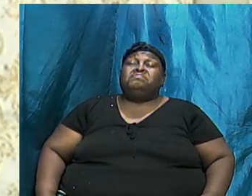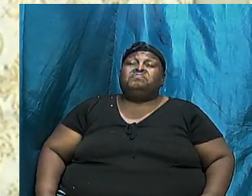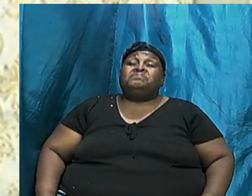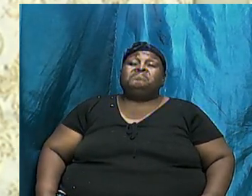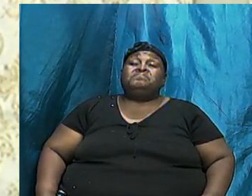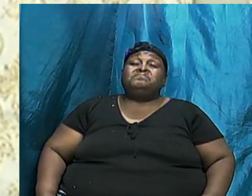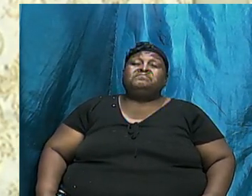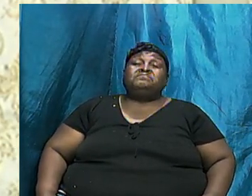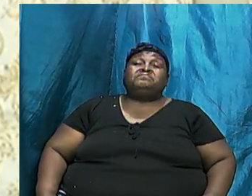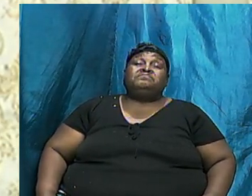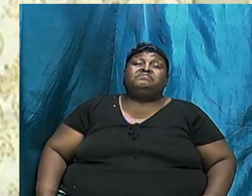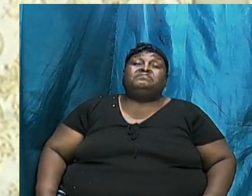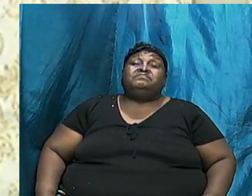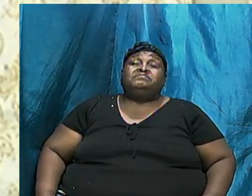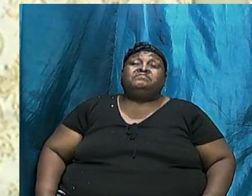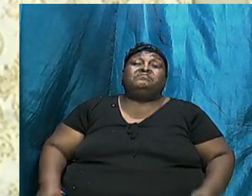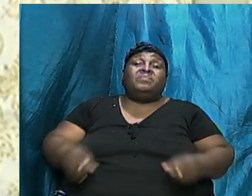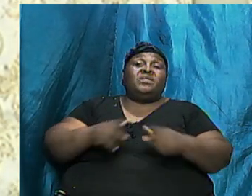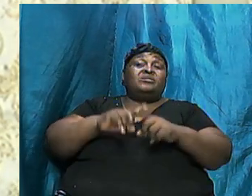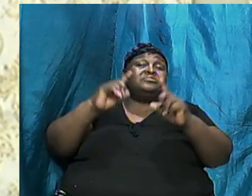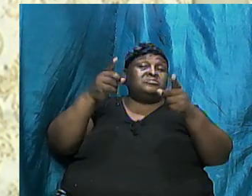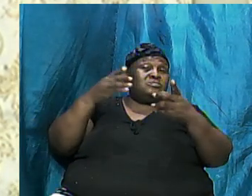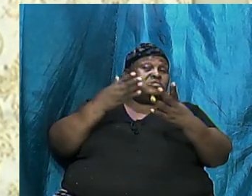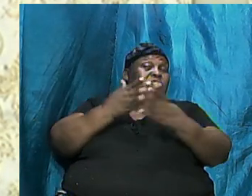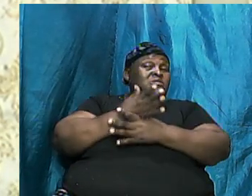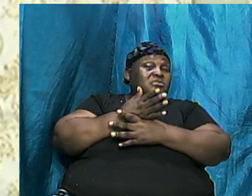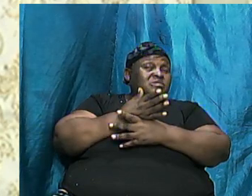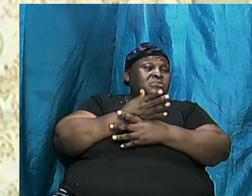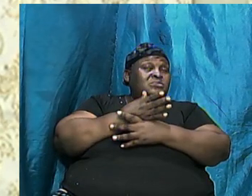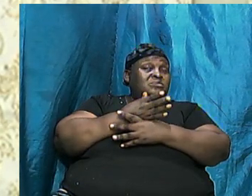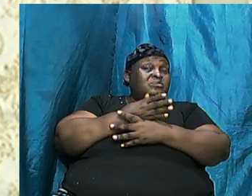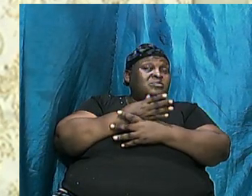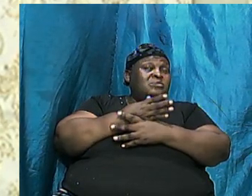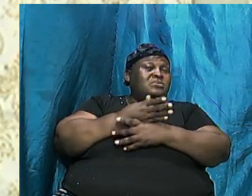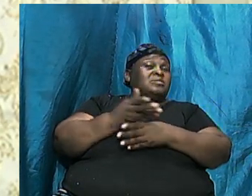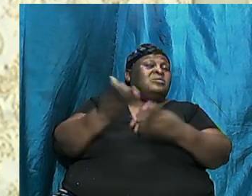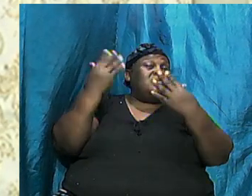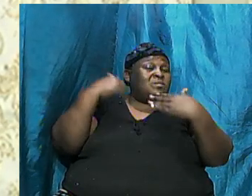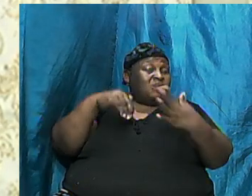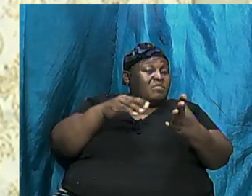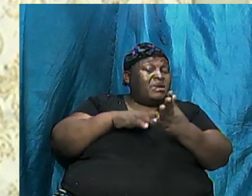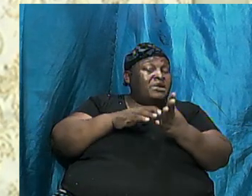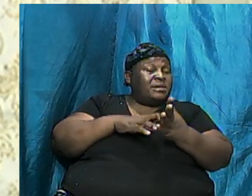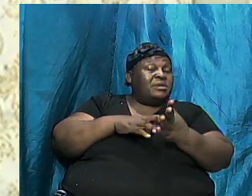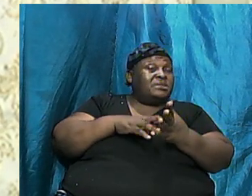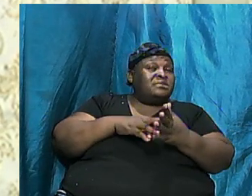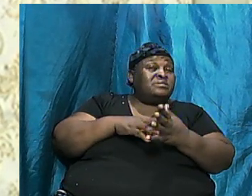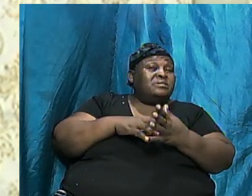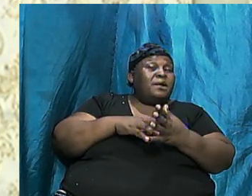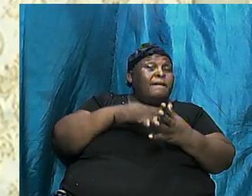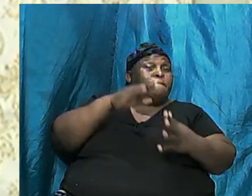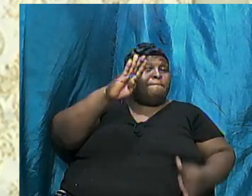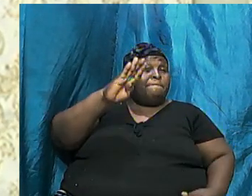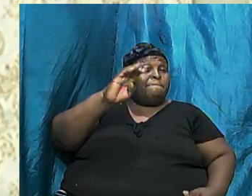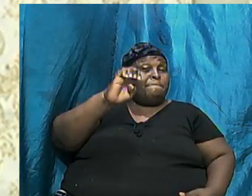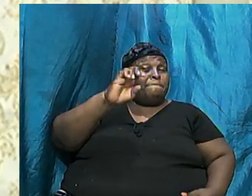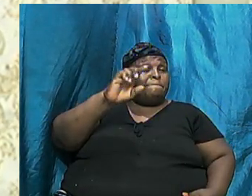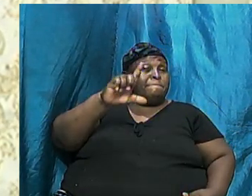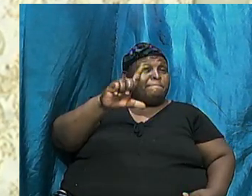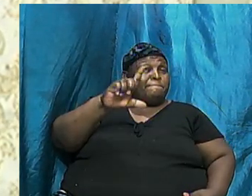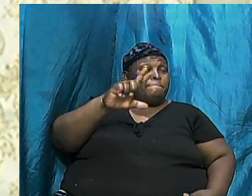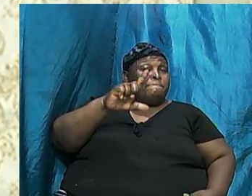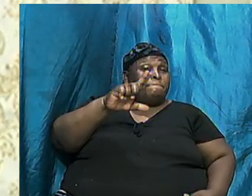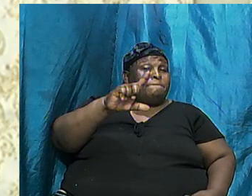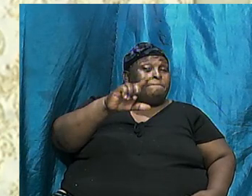In Fact As We Go Through We Are Going To Come Back To Melchizedek I Do Believe That Melchizedek Was